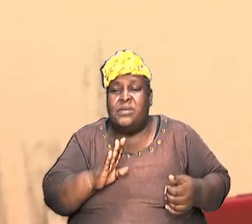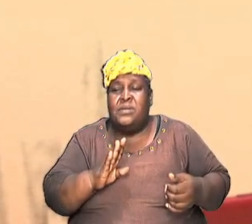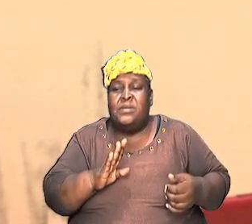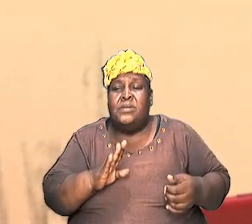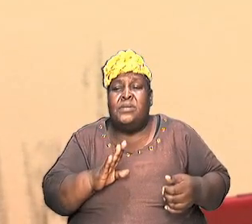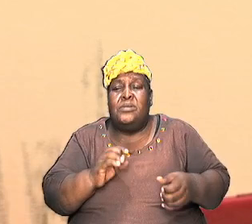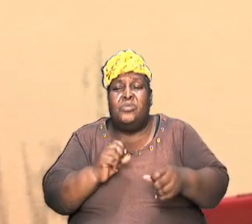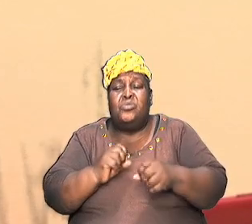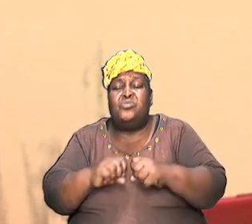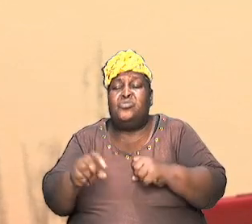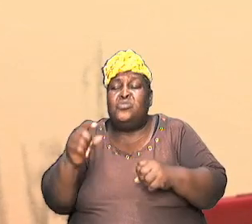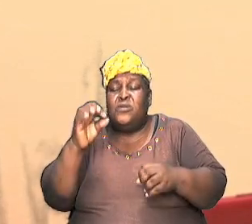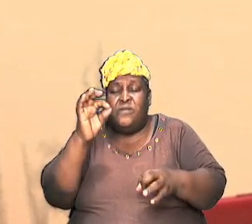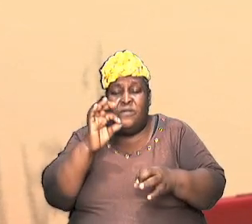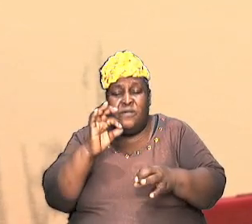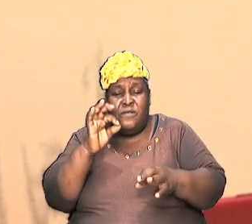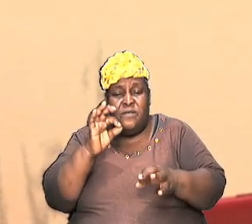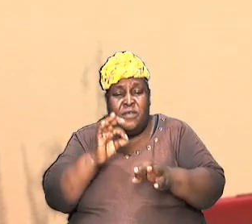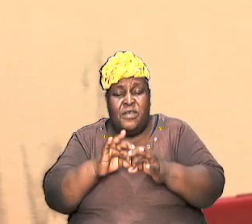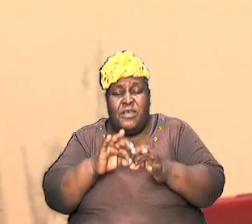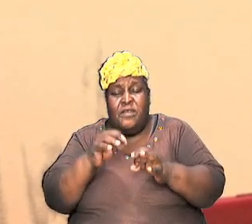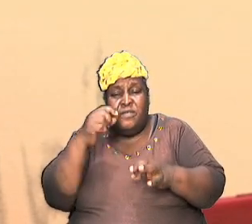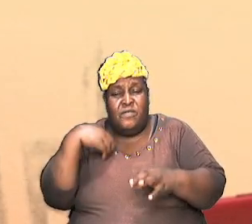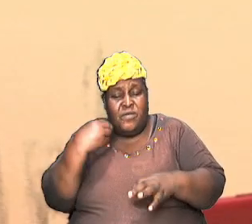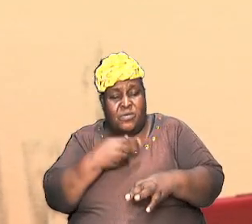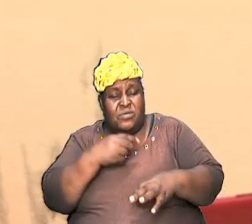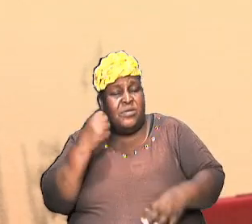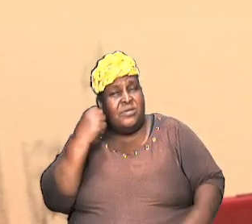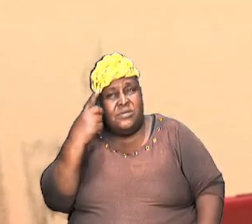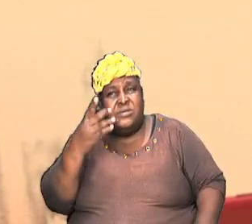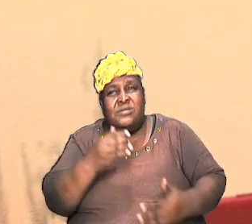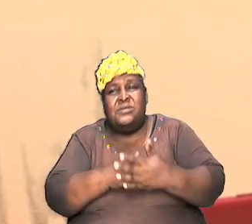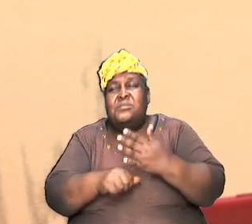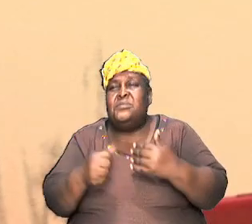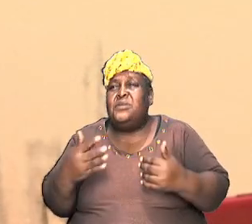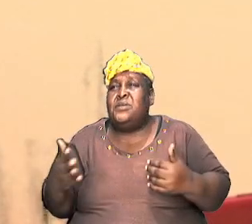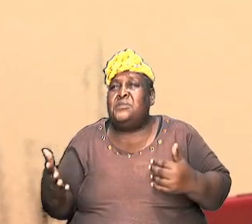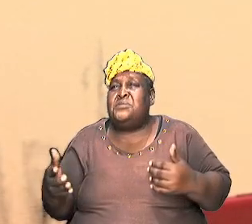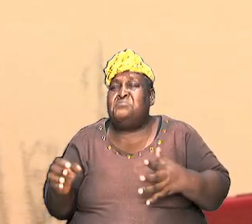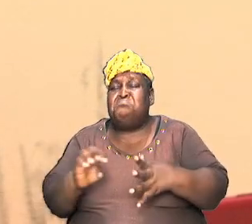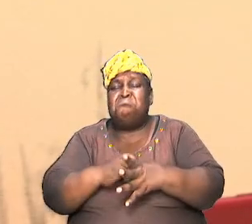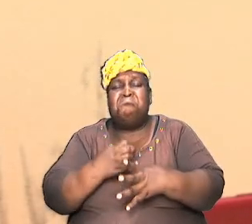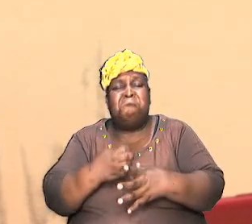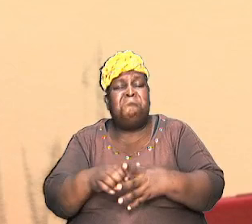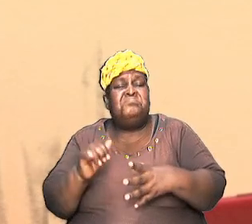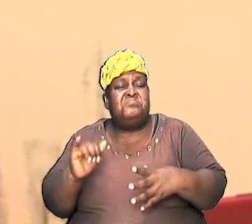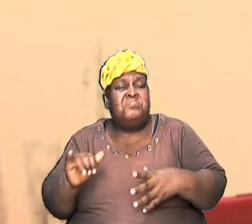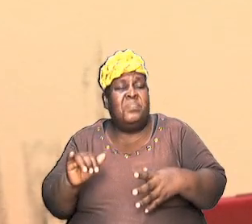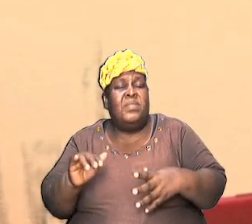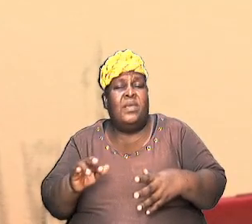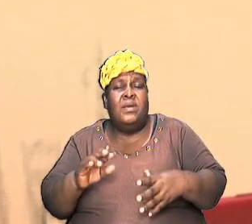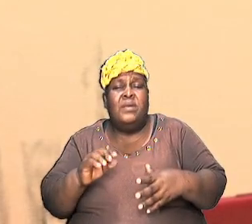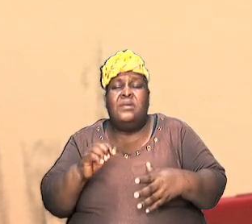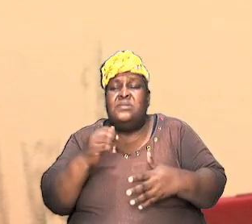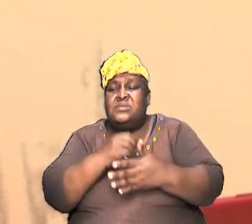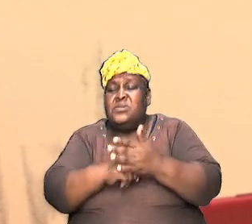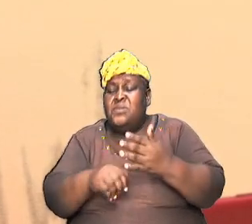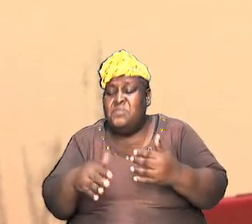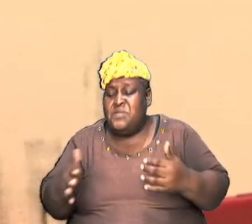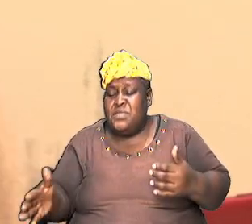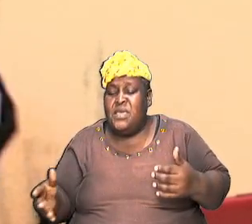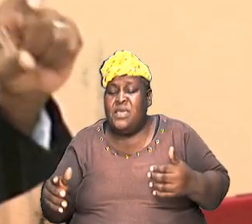fit for us to understand some things. And even with that, there are some things that we still